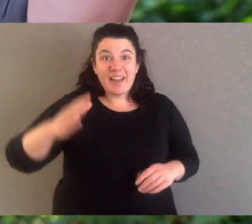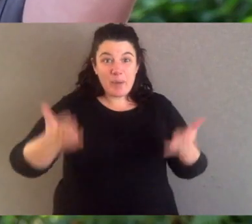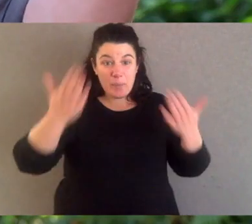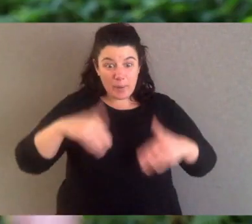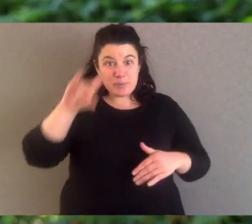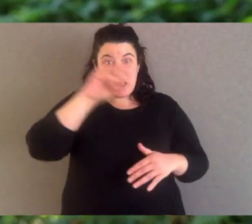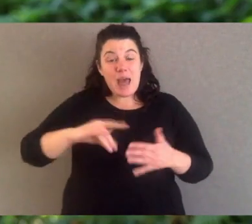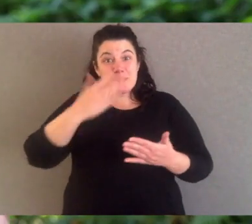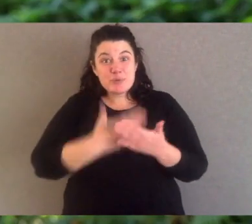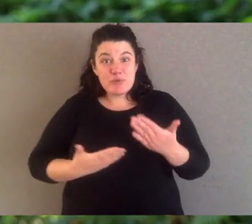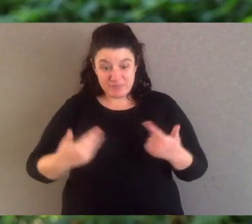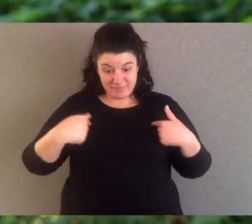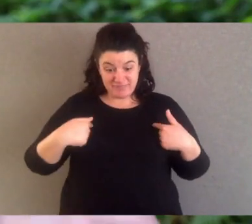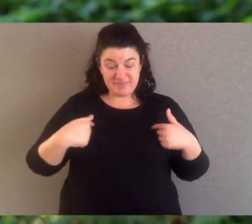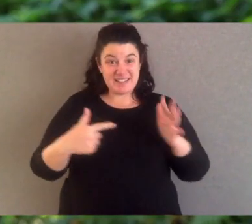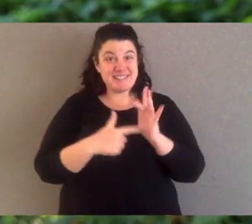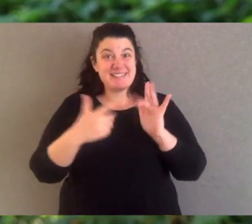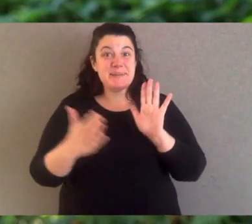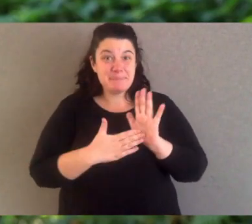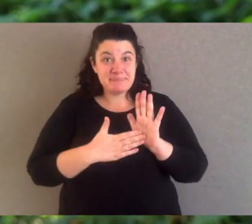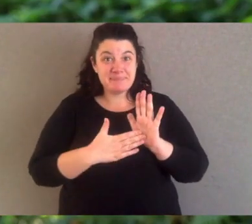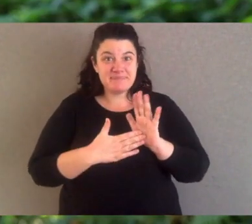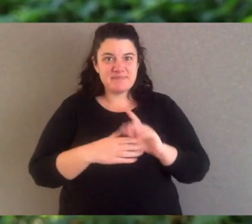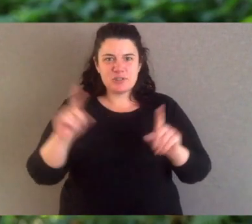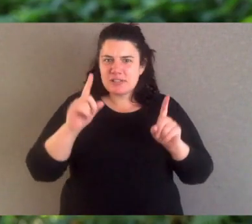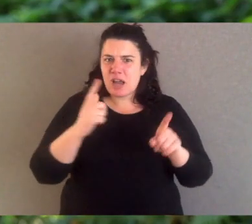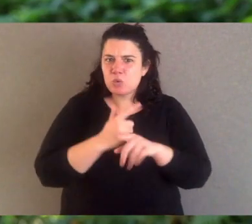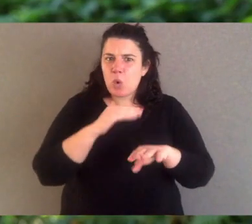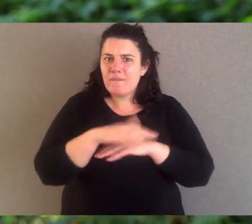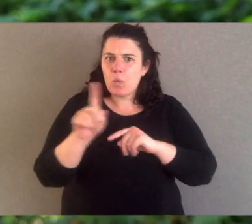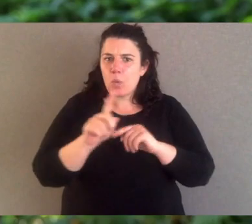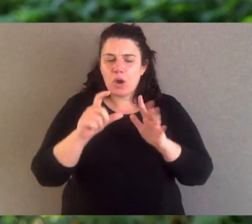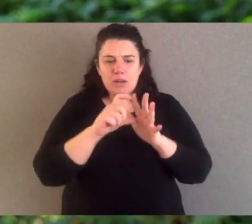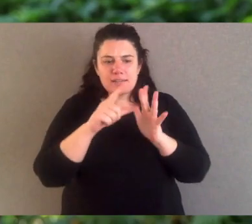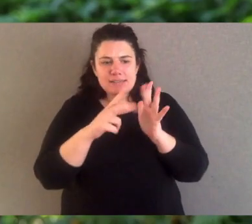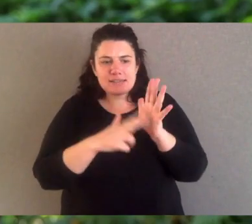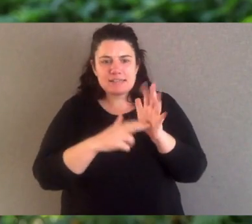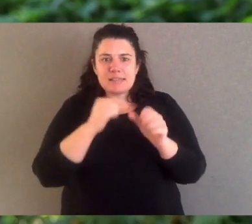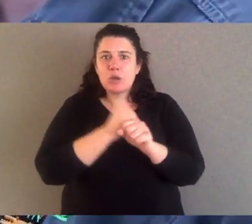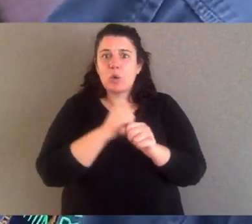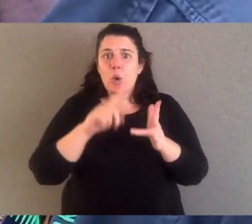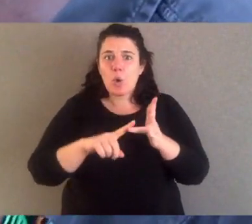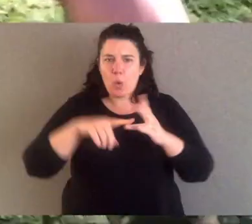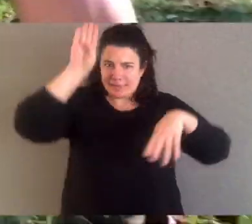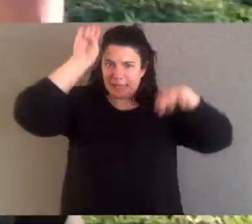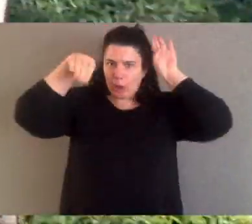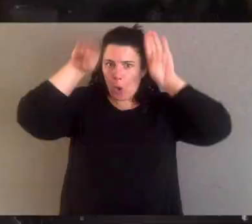G'day and welcome to Animal Tales with Tim Faulkner, that's me, and today I'm talking dingoes.